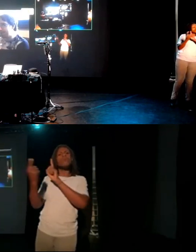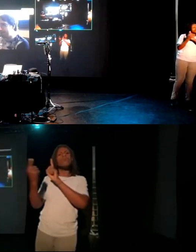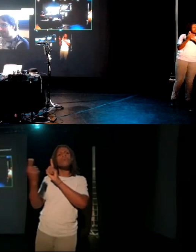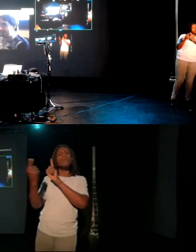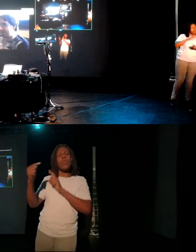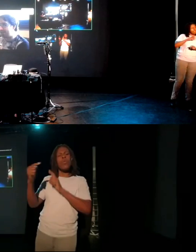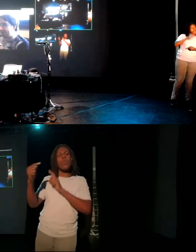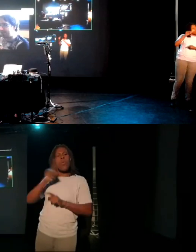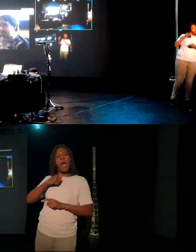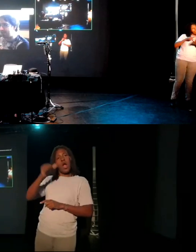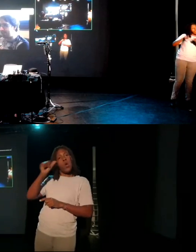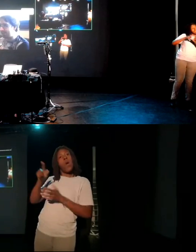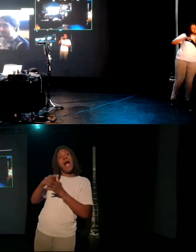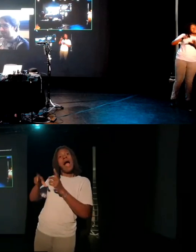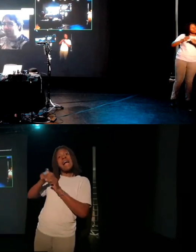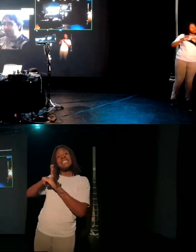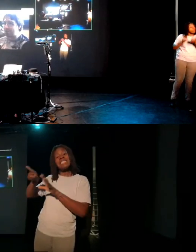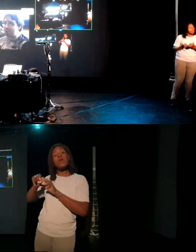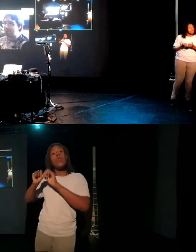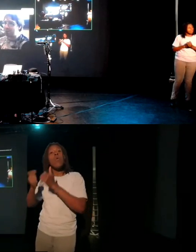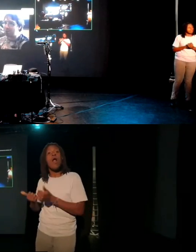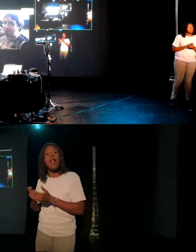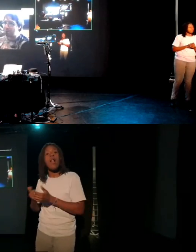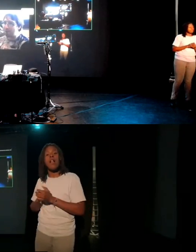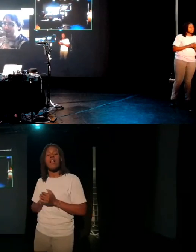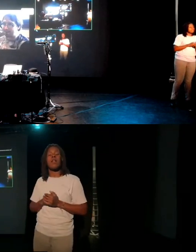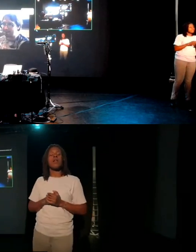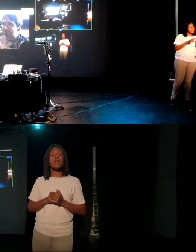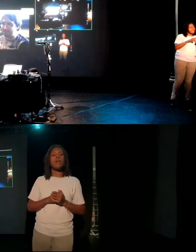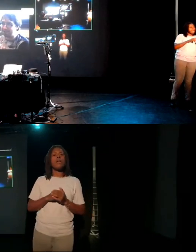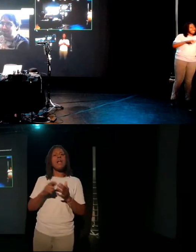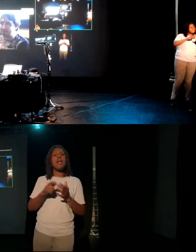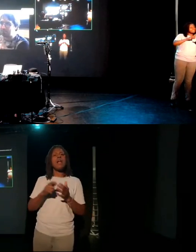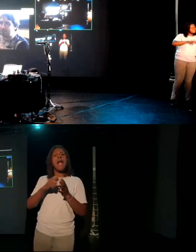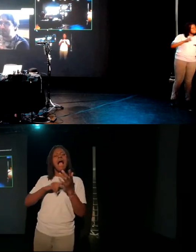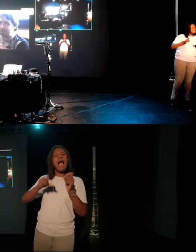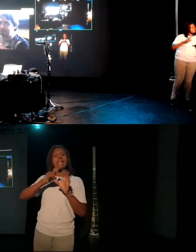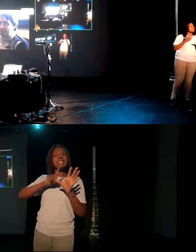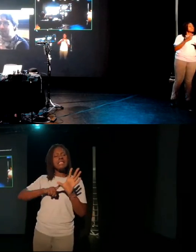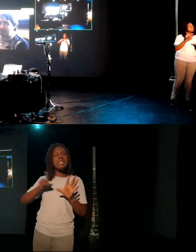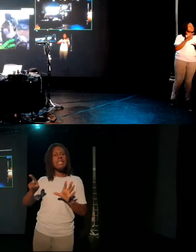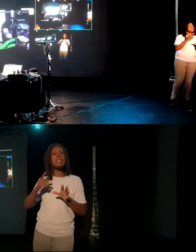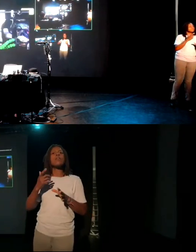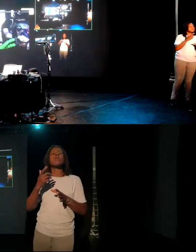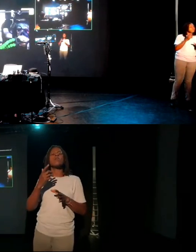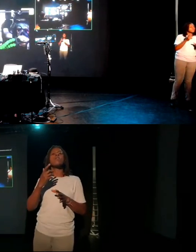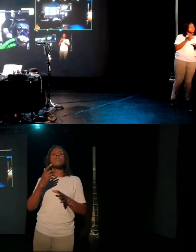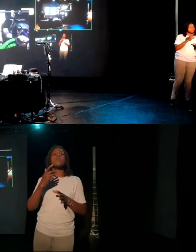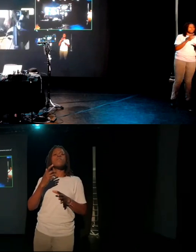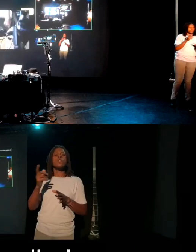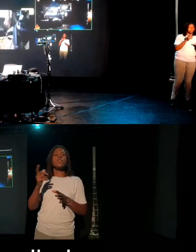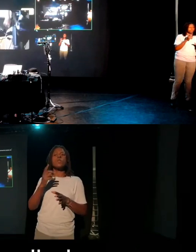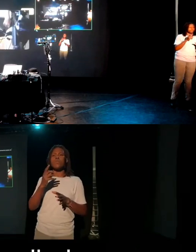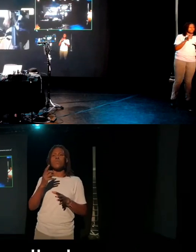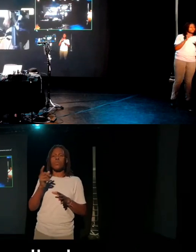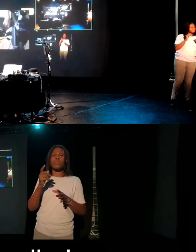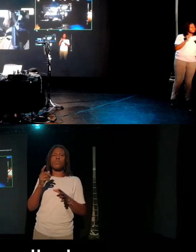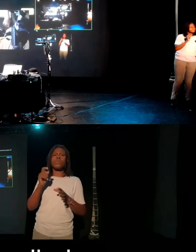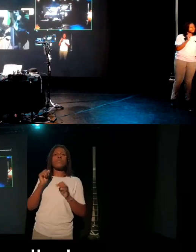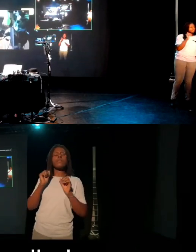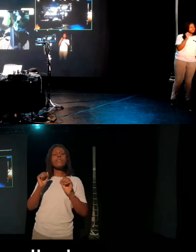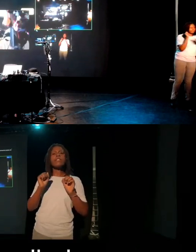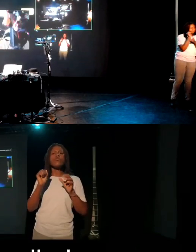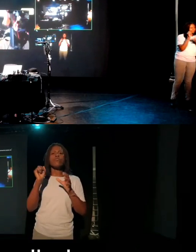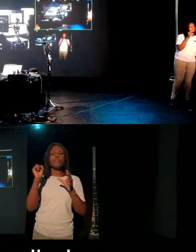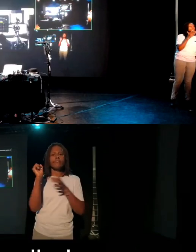Andy, but they know the gear. So the way that Andy's rig works is that we use an existing piece of DJ software, but Andy controls